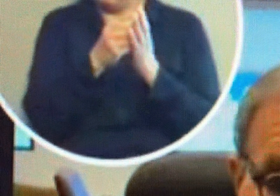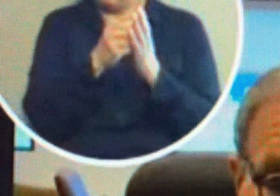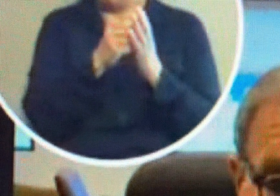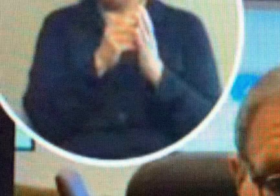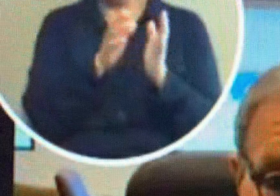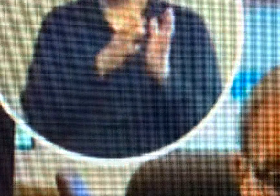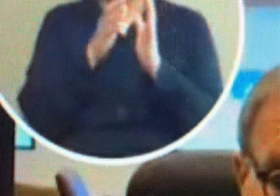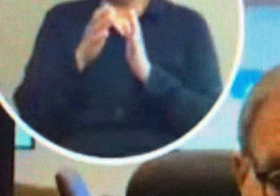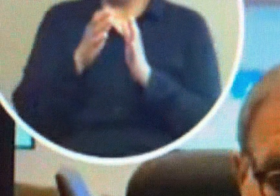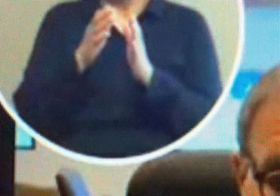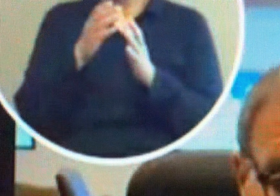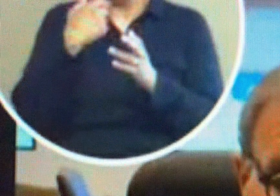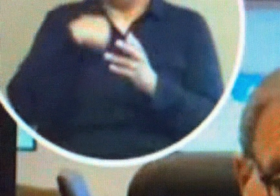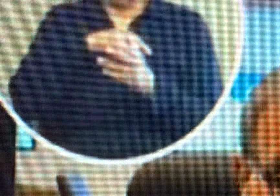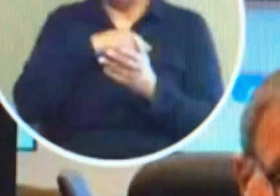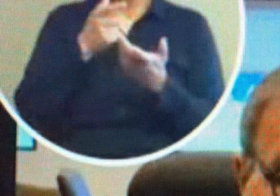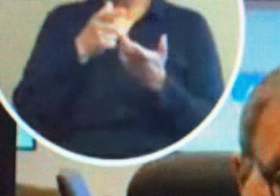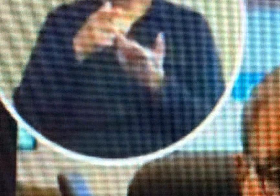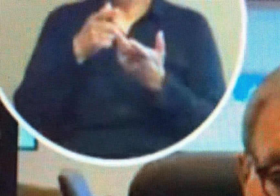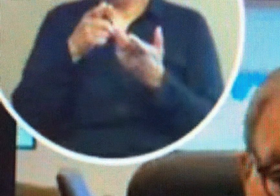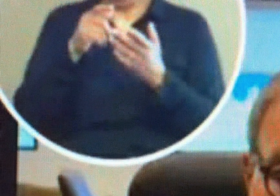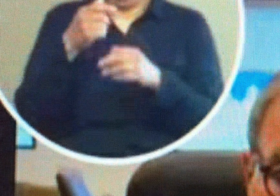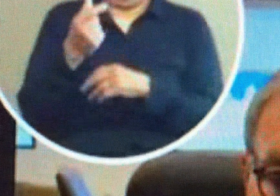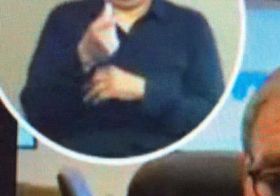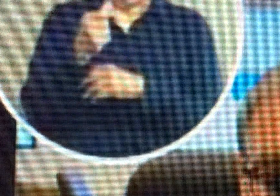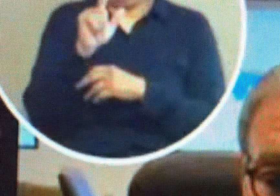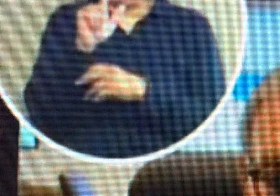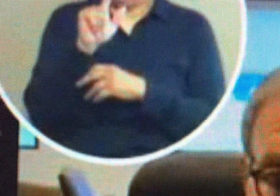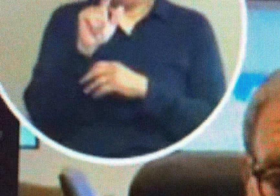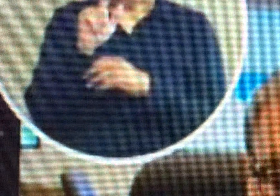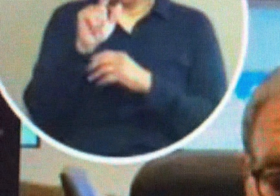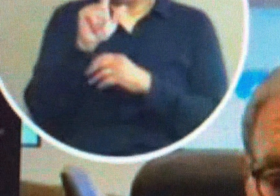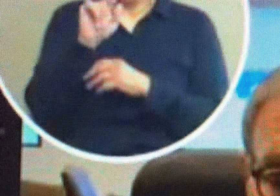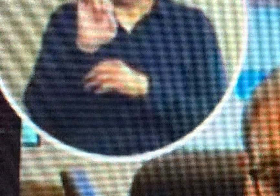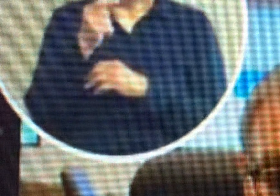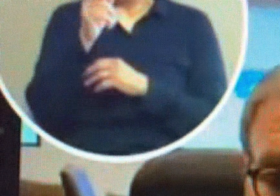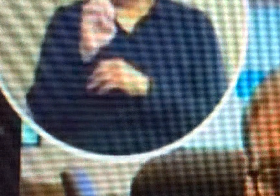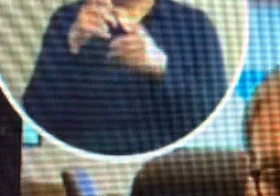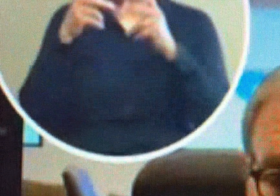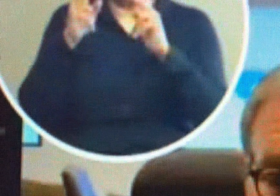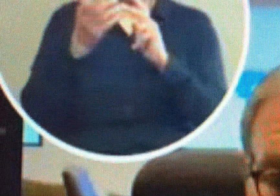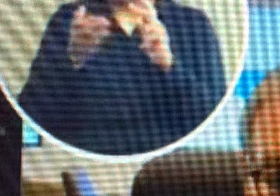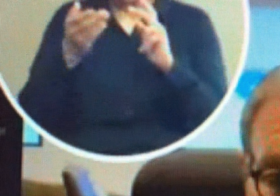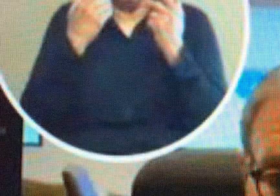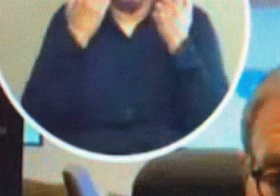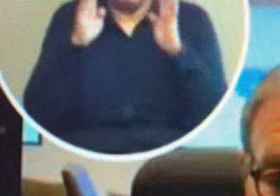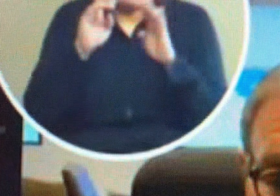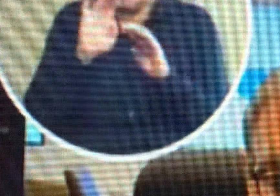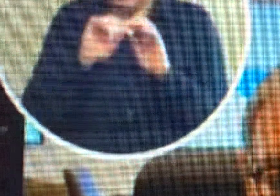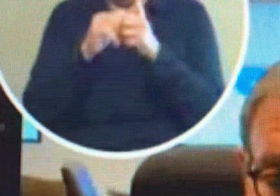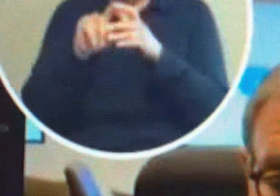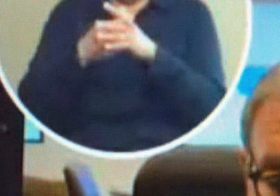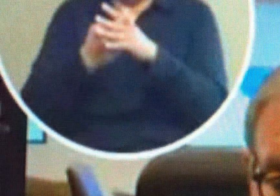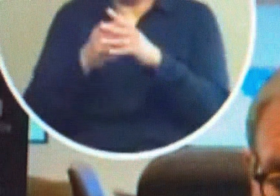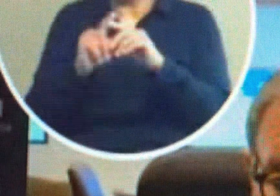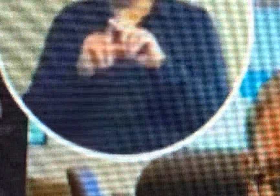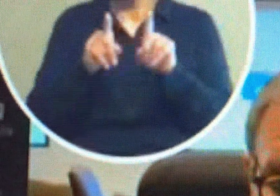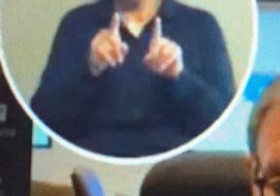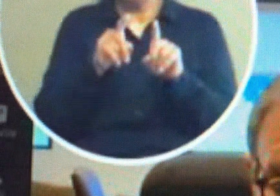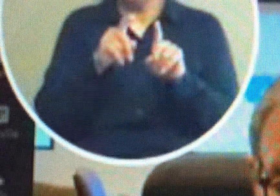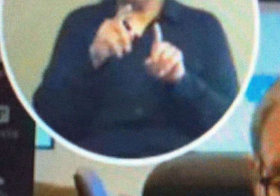I don't know where all this D-League basketball stuff got started, but all we've talked about is that